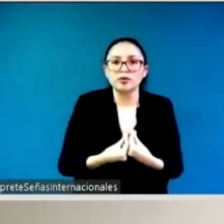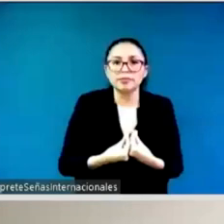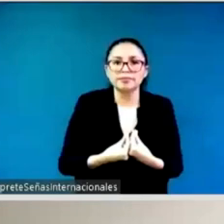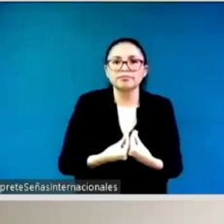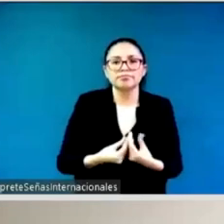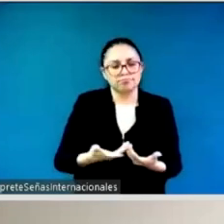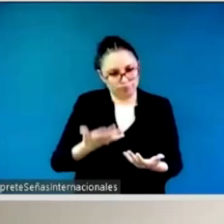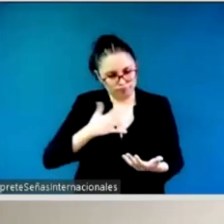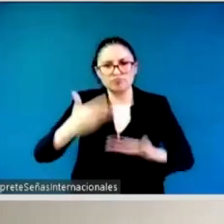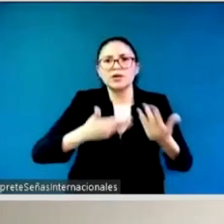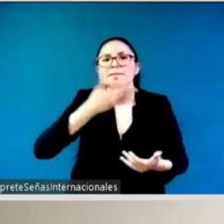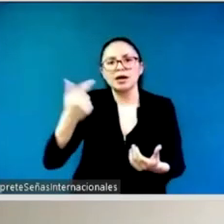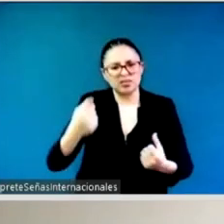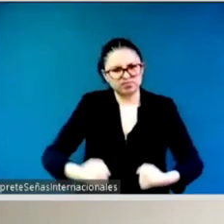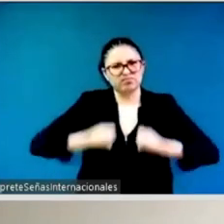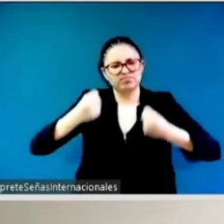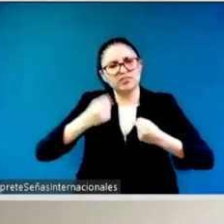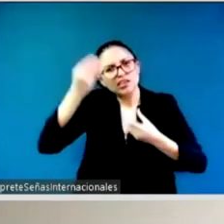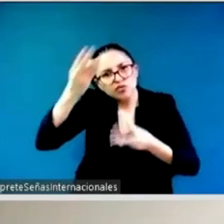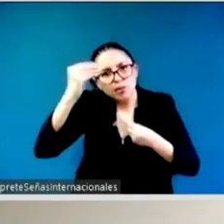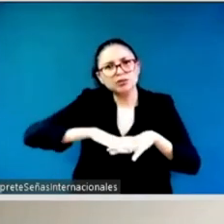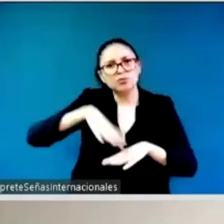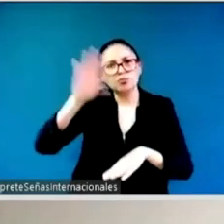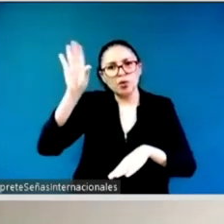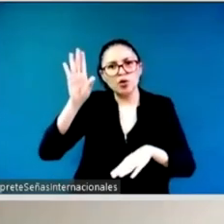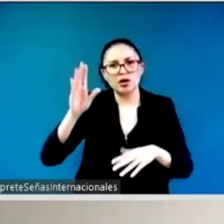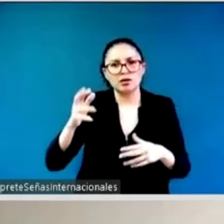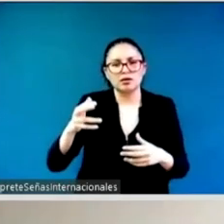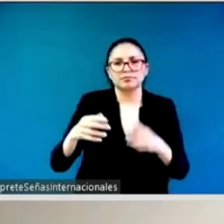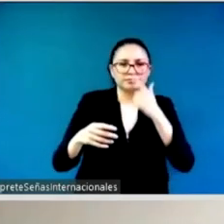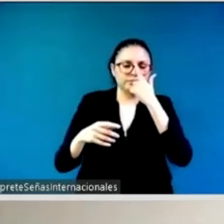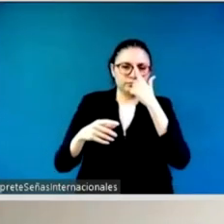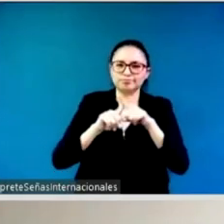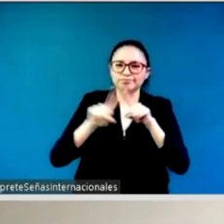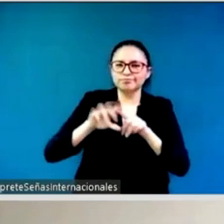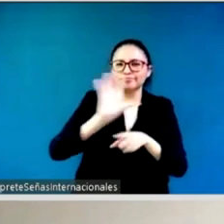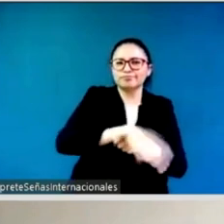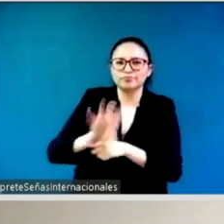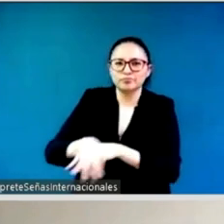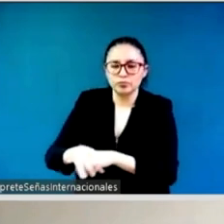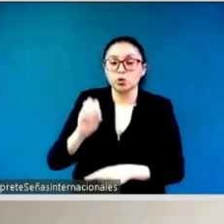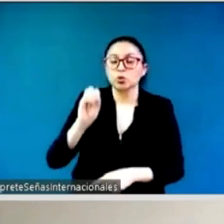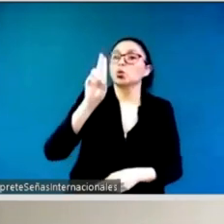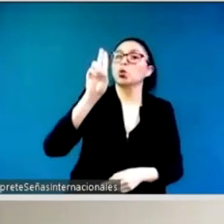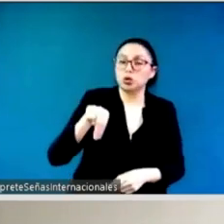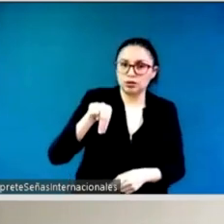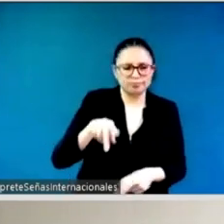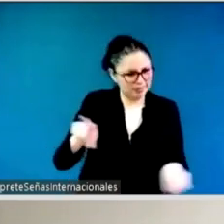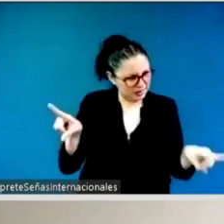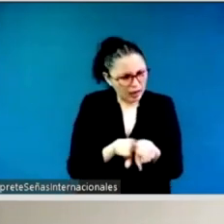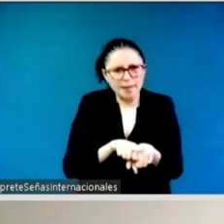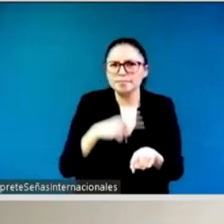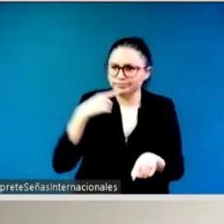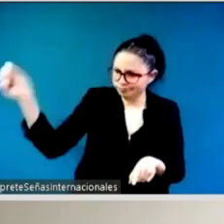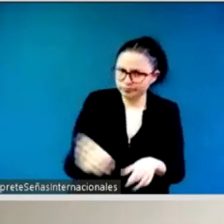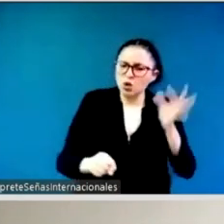different forms women have to be in the leadership positions to be a decision maker and i think that